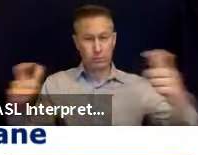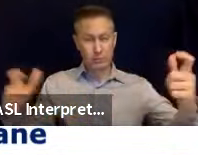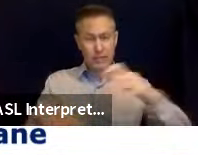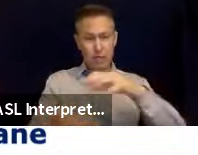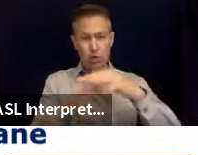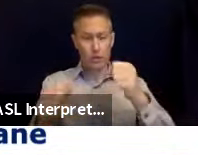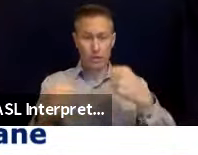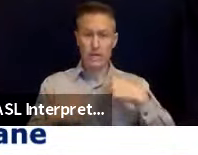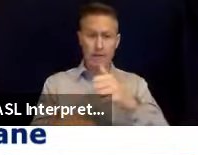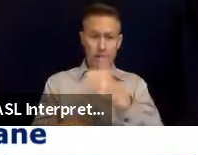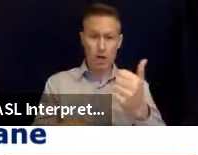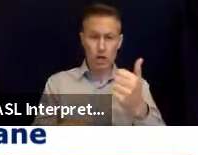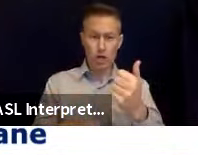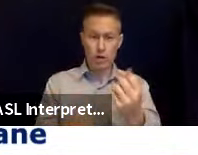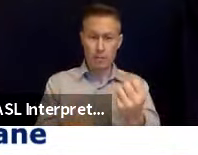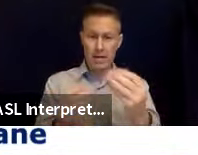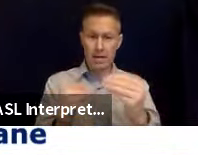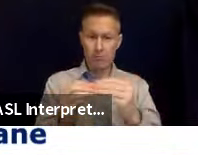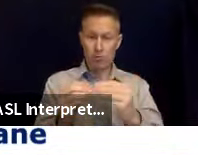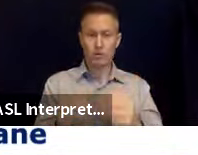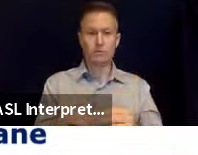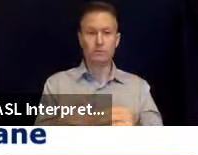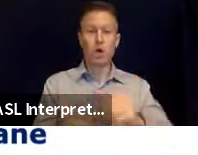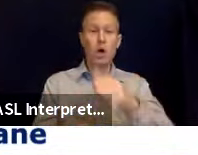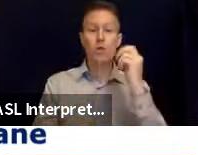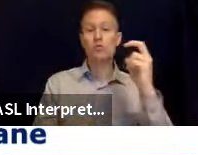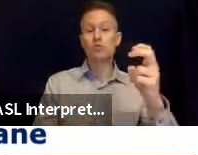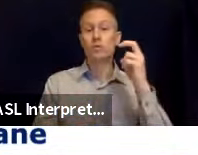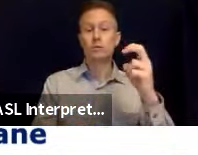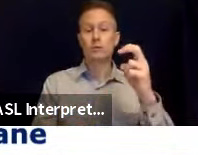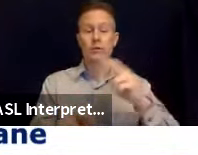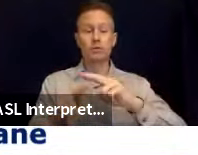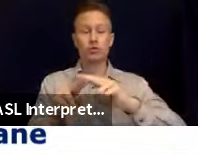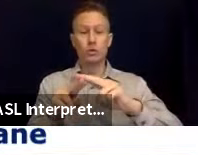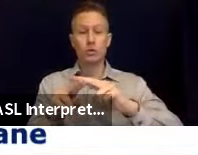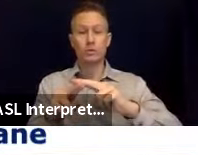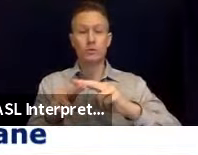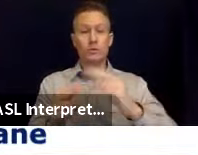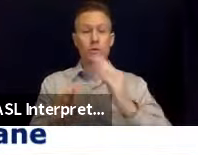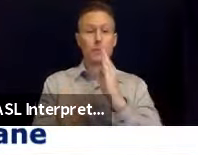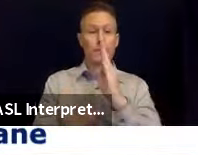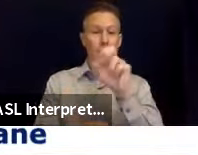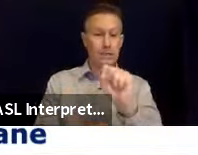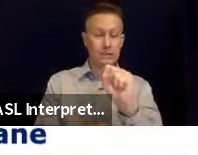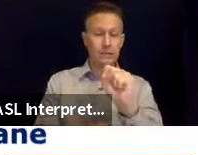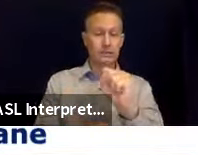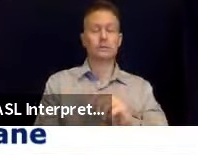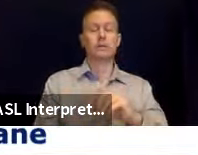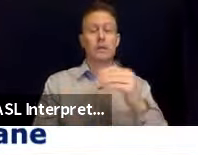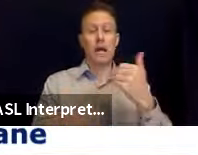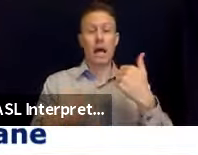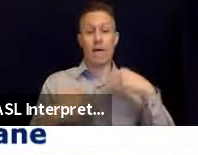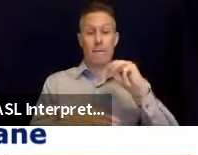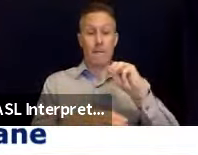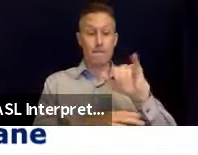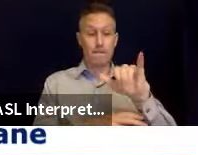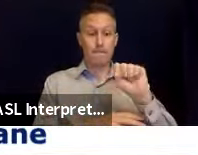How about other transport services like trains or buses? Are they equipped with My Shake? I'll let